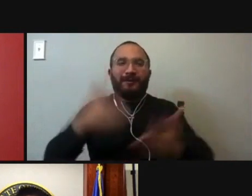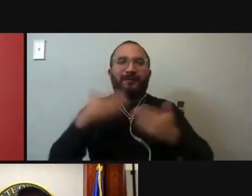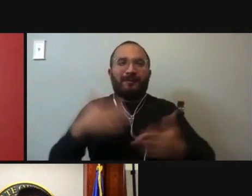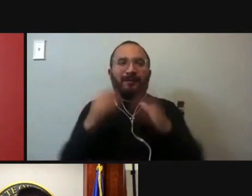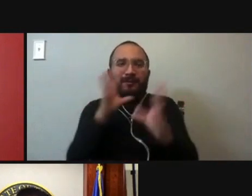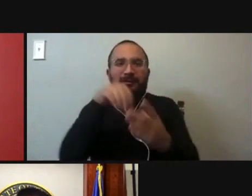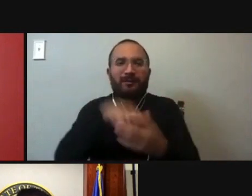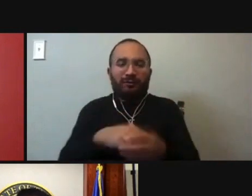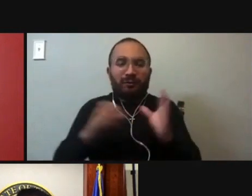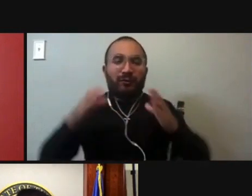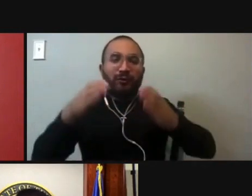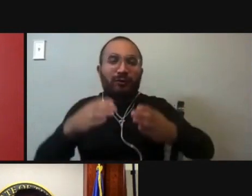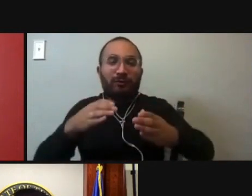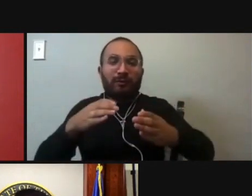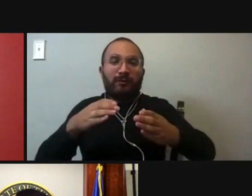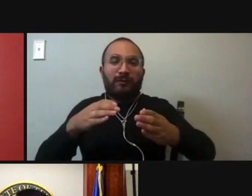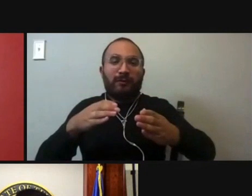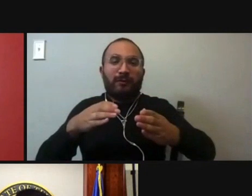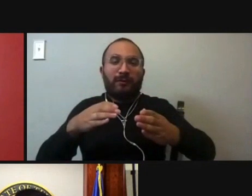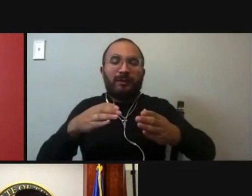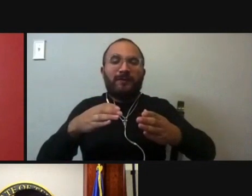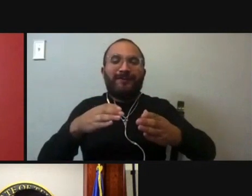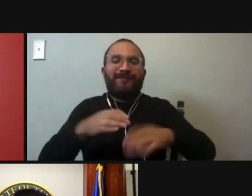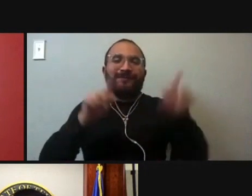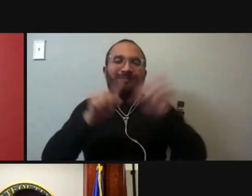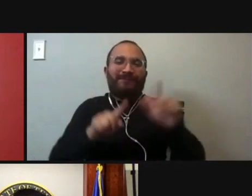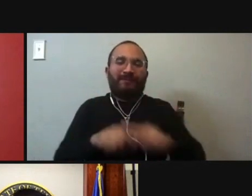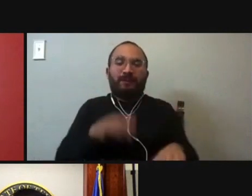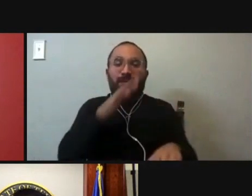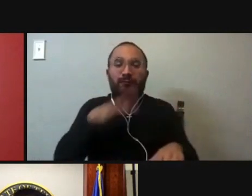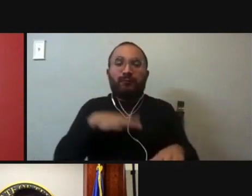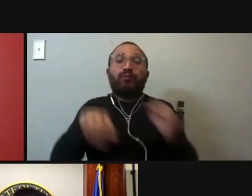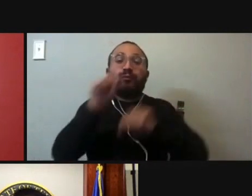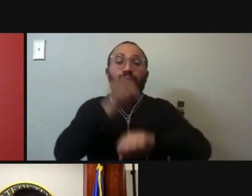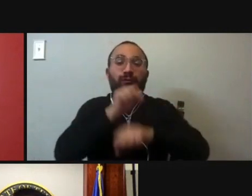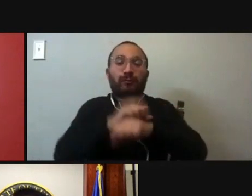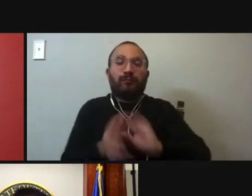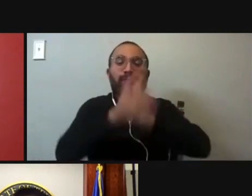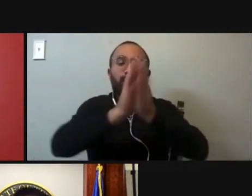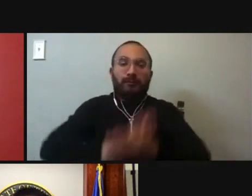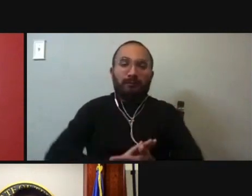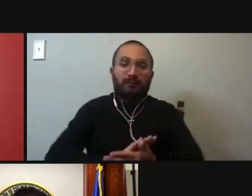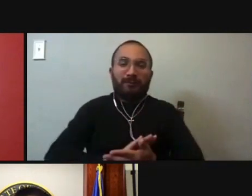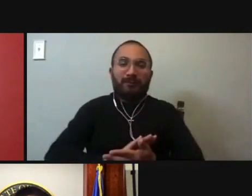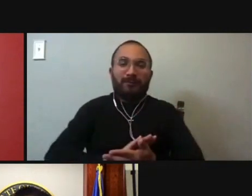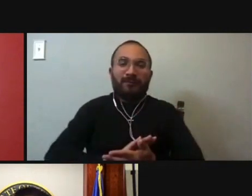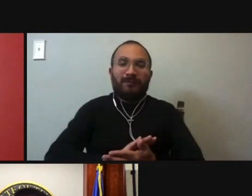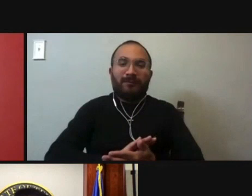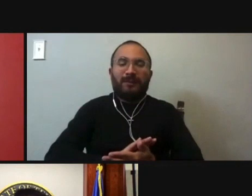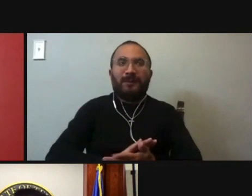a cohort of bipartisan women working to become the next to get off the bench